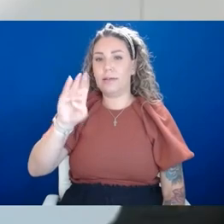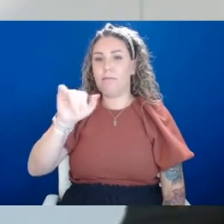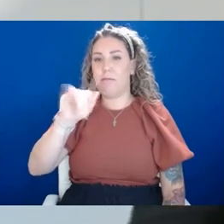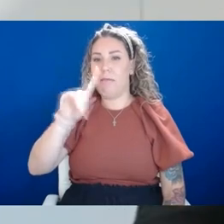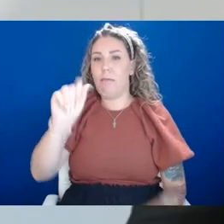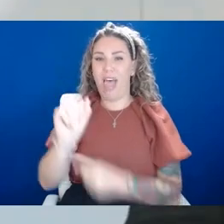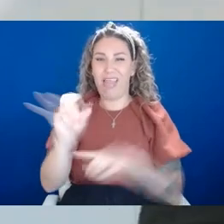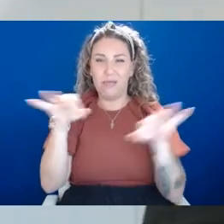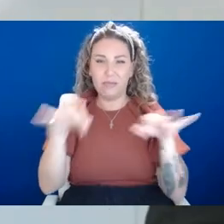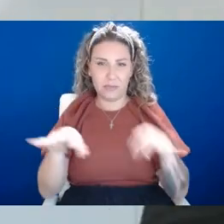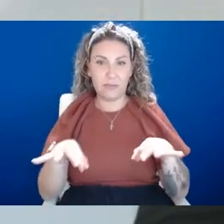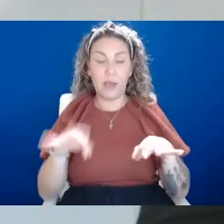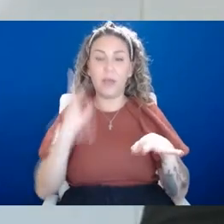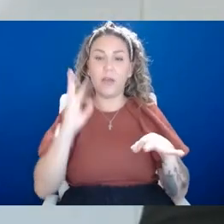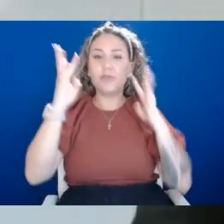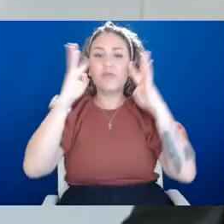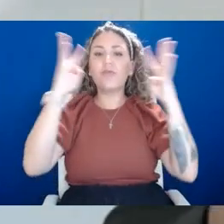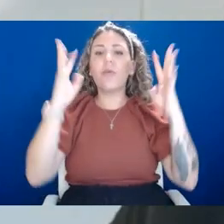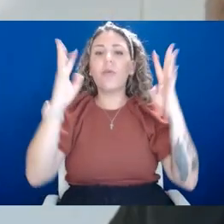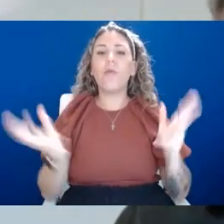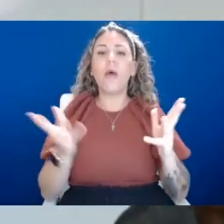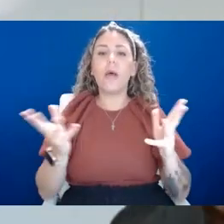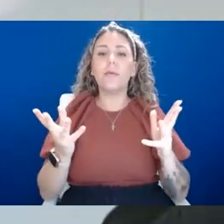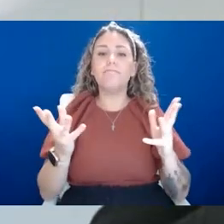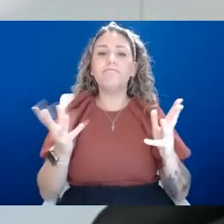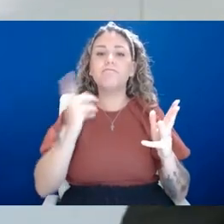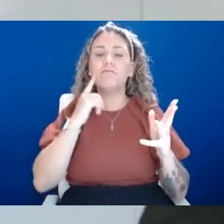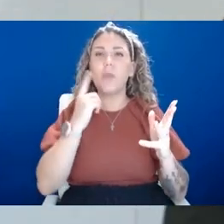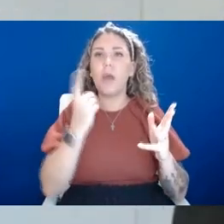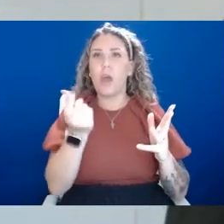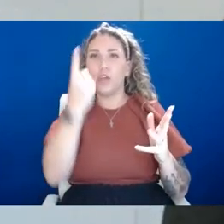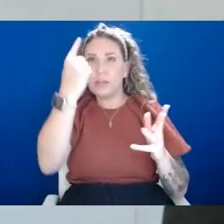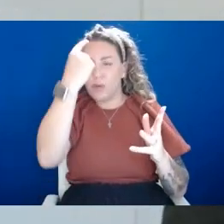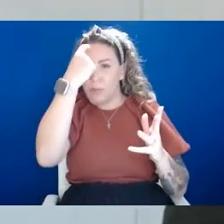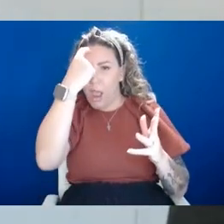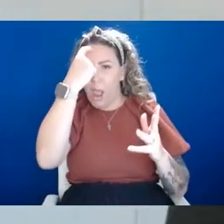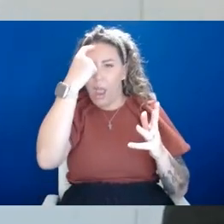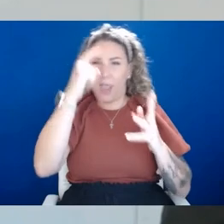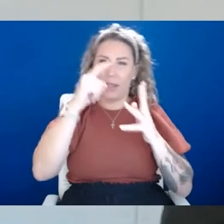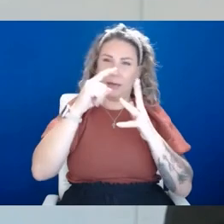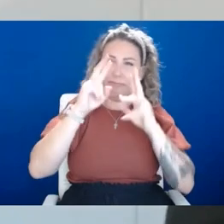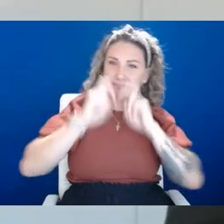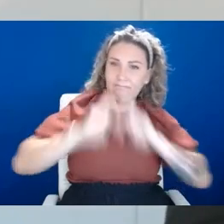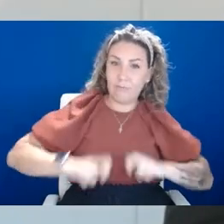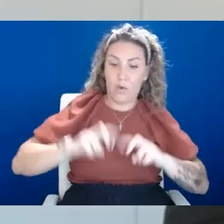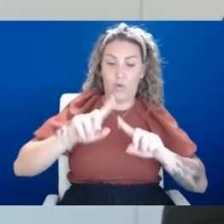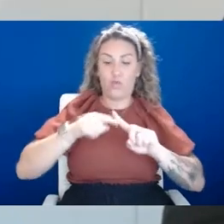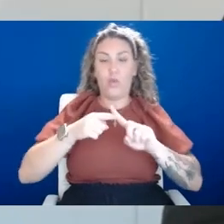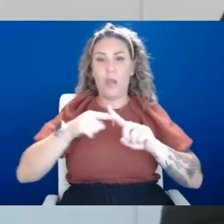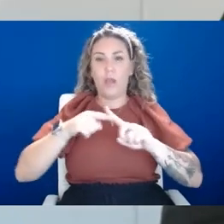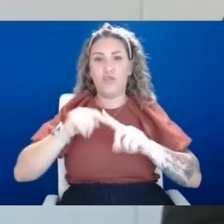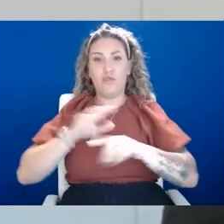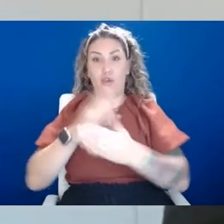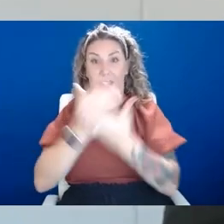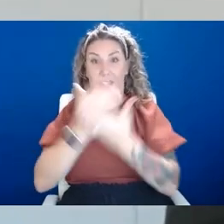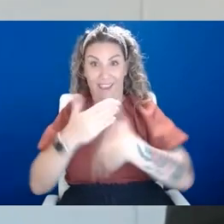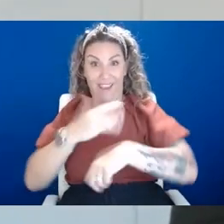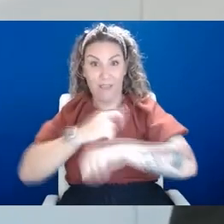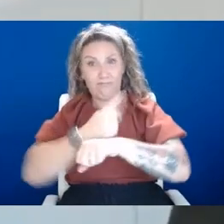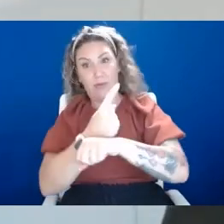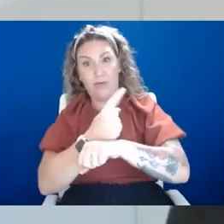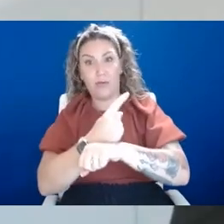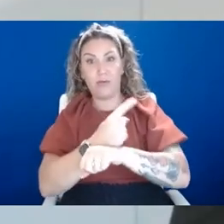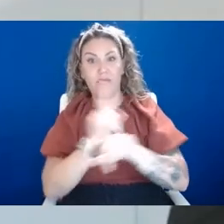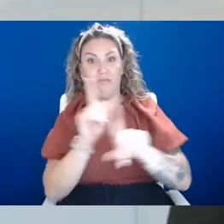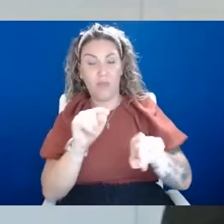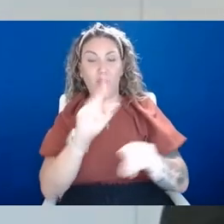creating, you know, x-ray for the mind. Because when you break your hand and you go to every doctor, they'll say your